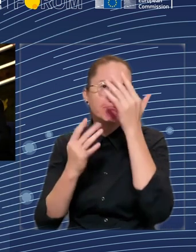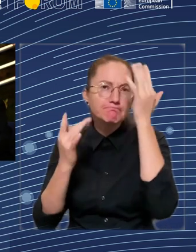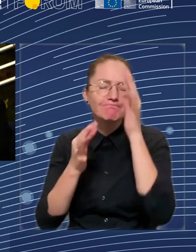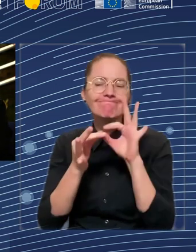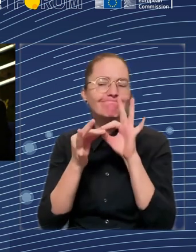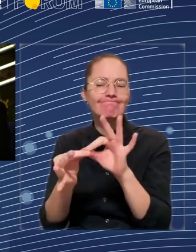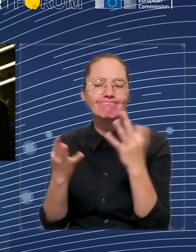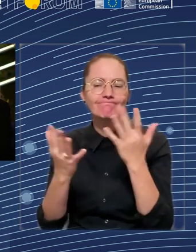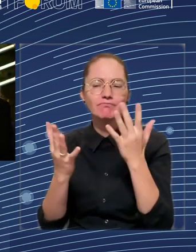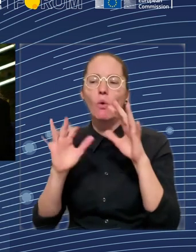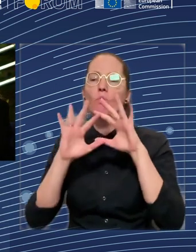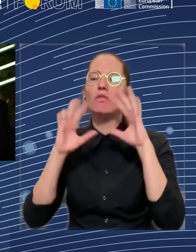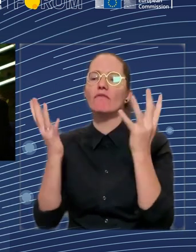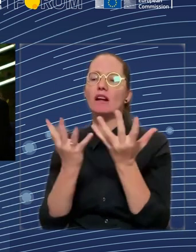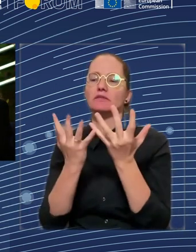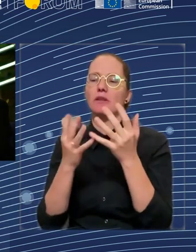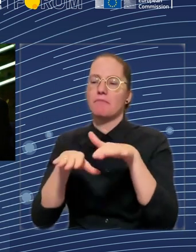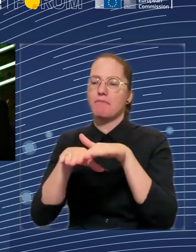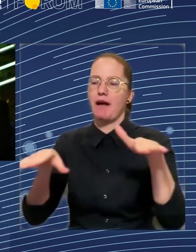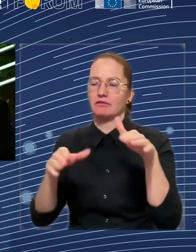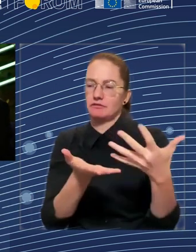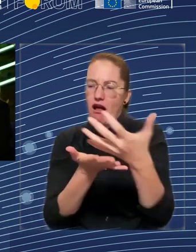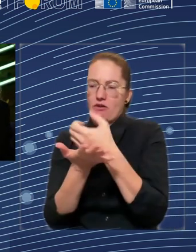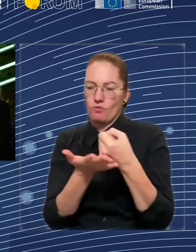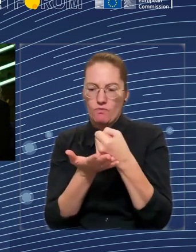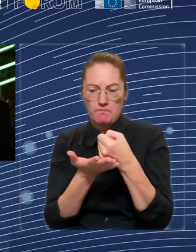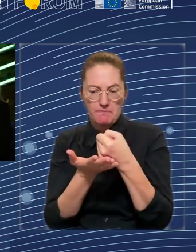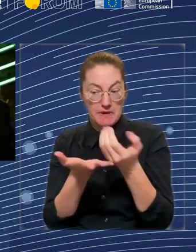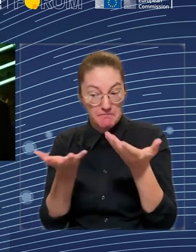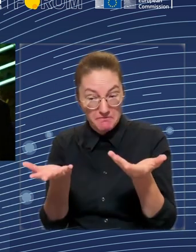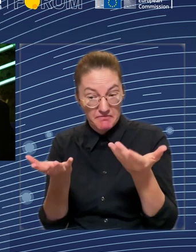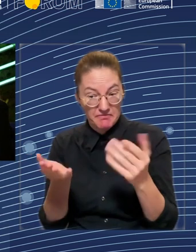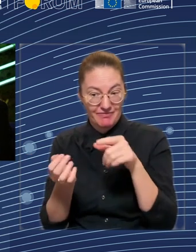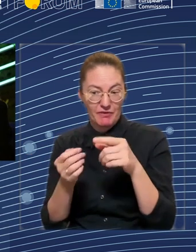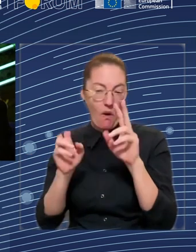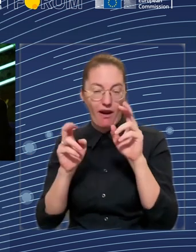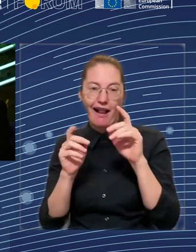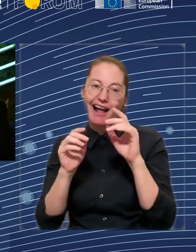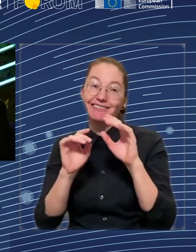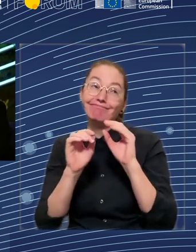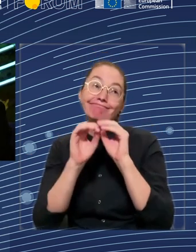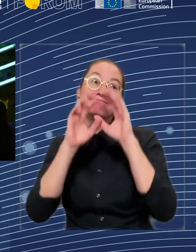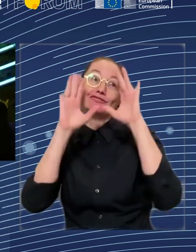I can act like an economist now and answer this question. Is it just a pipe dream? Yes, it is.